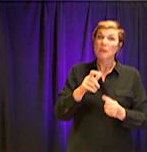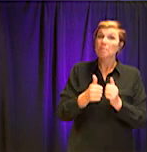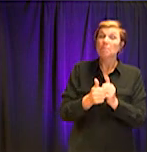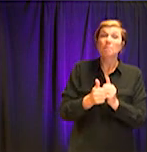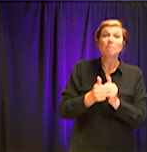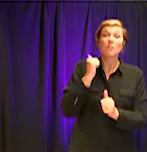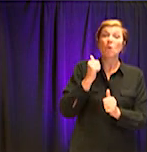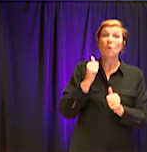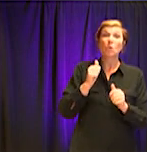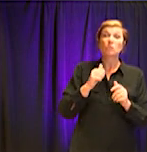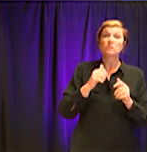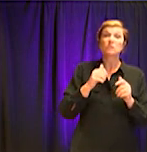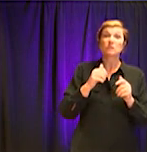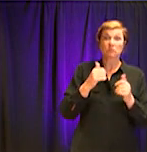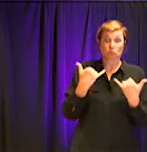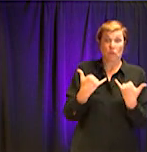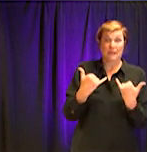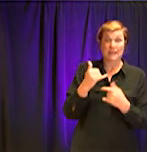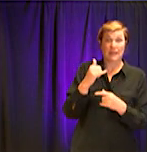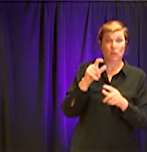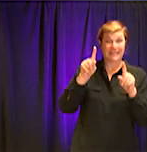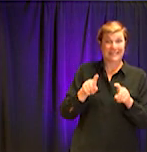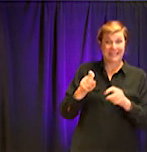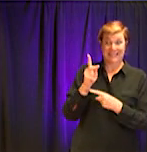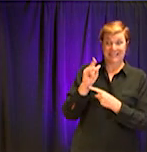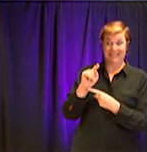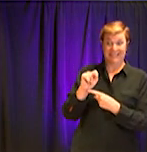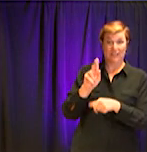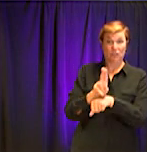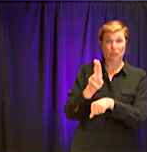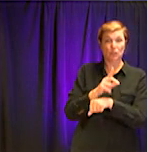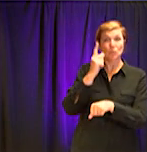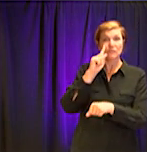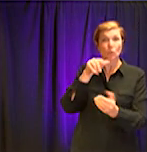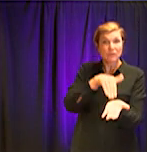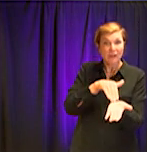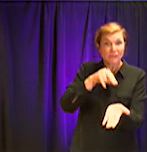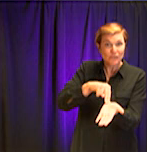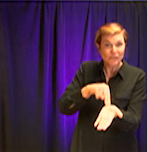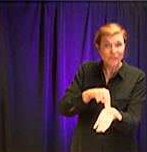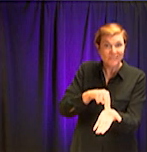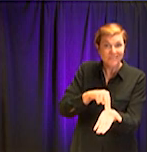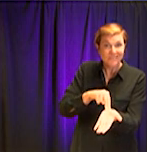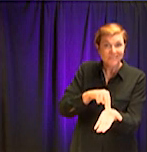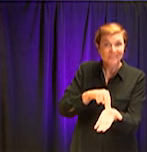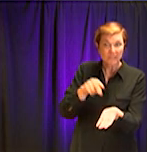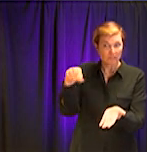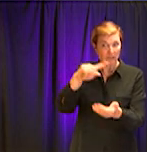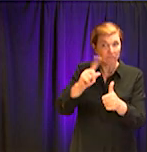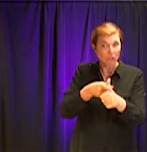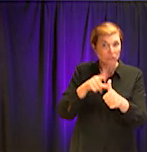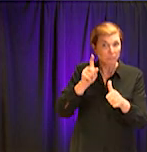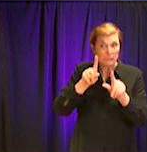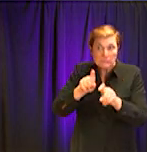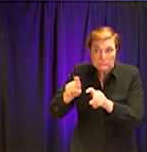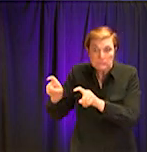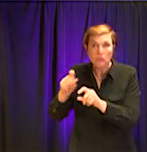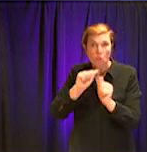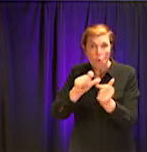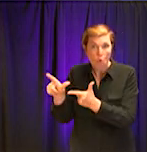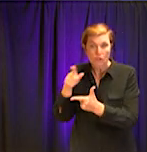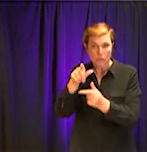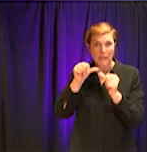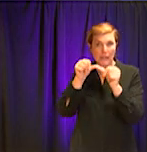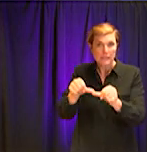to be certain they don't have the disease so they can keep working in the hospital or for, um, essential, uh, personnel in the emergency